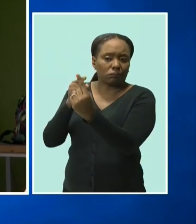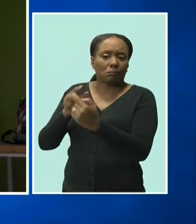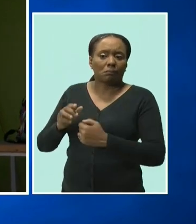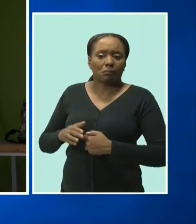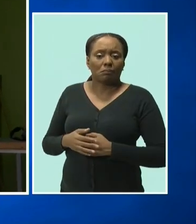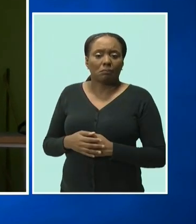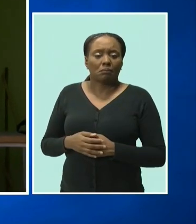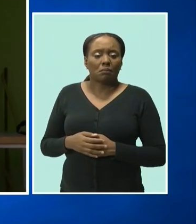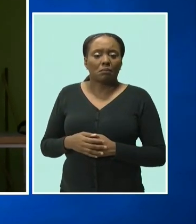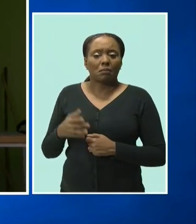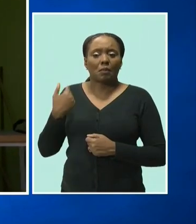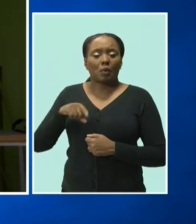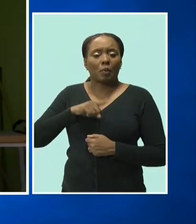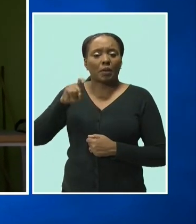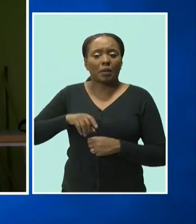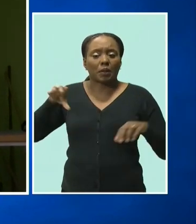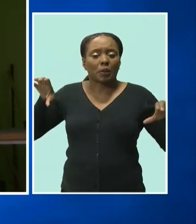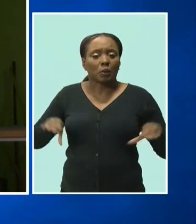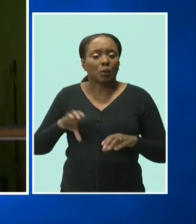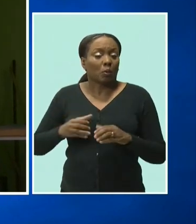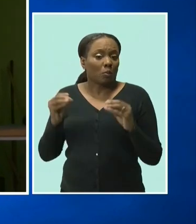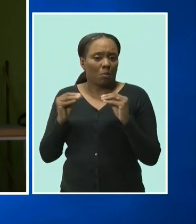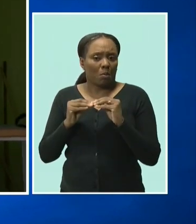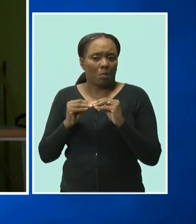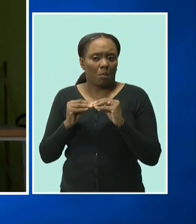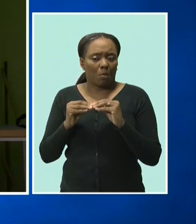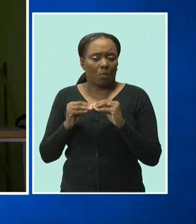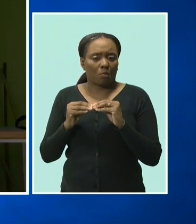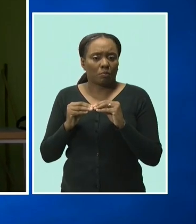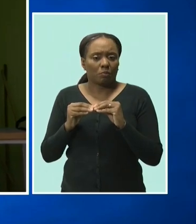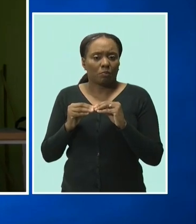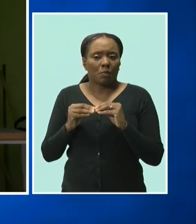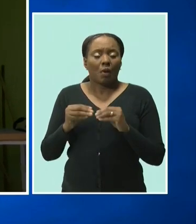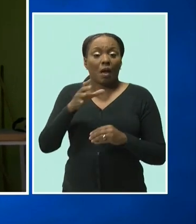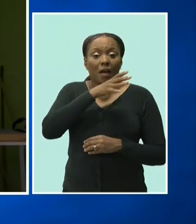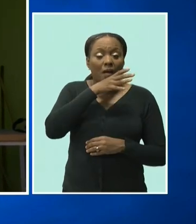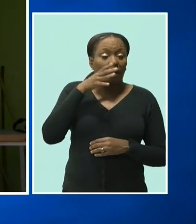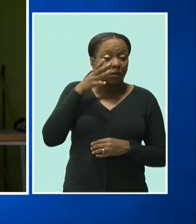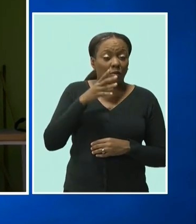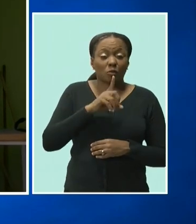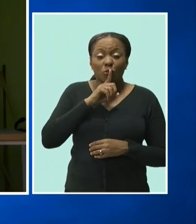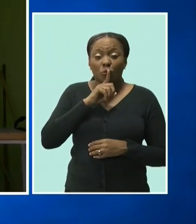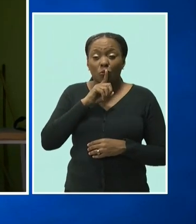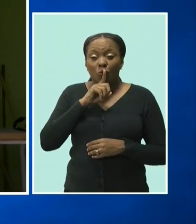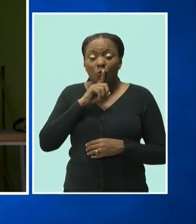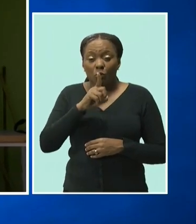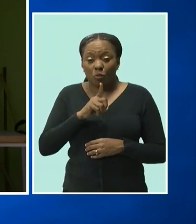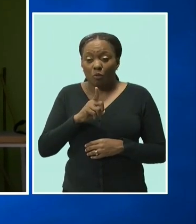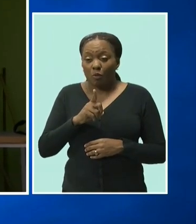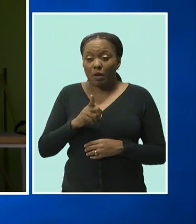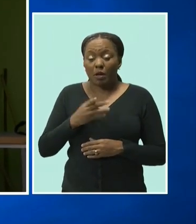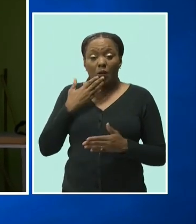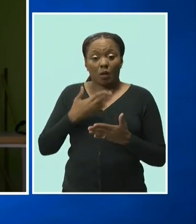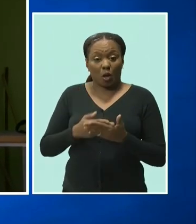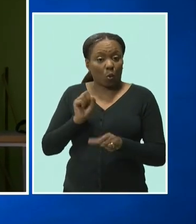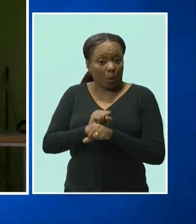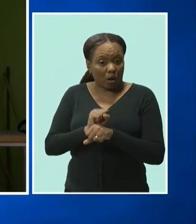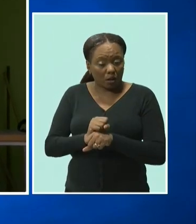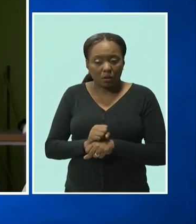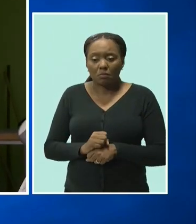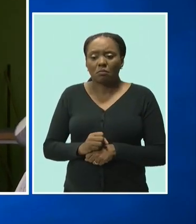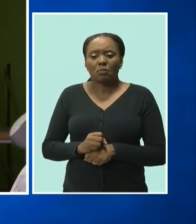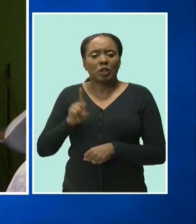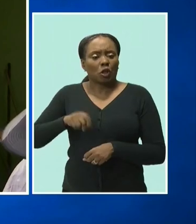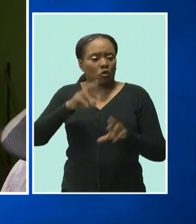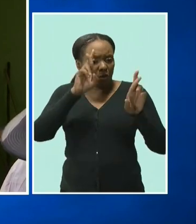we need to do more to signal to people that agriculture is an industry that is respected, that is an industry we care